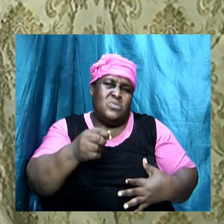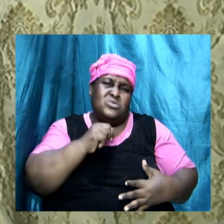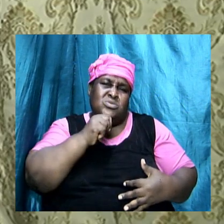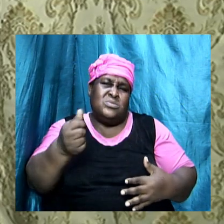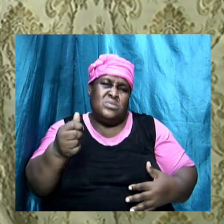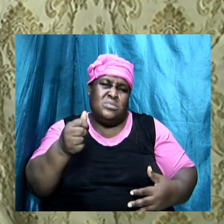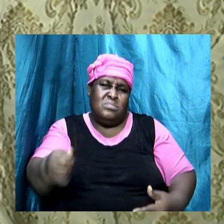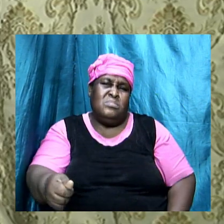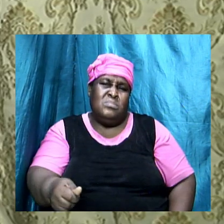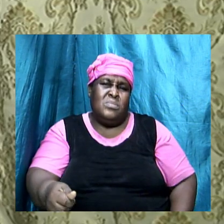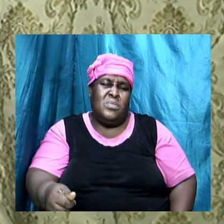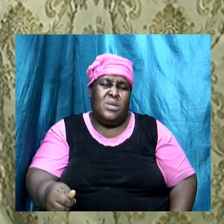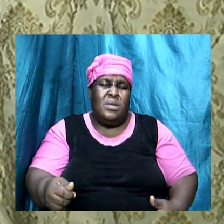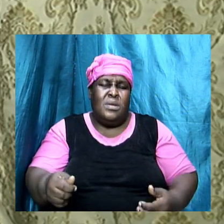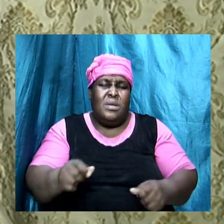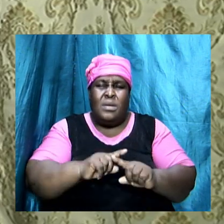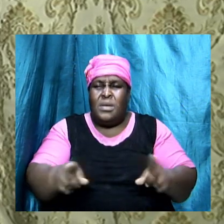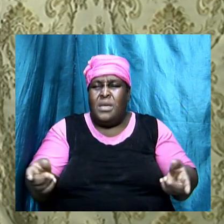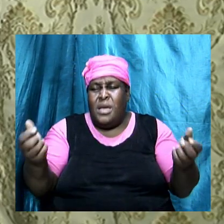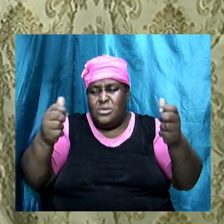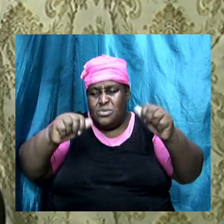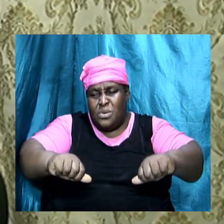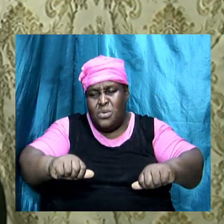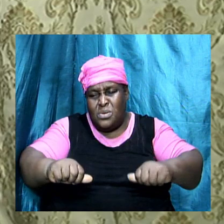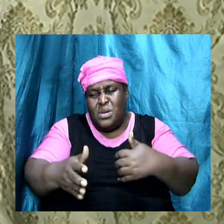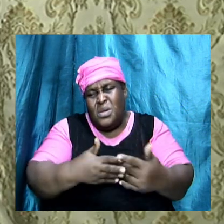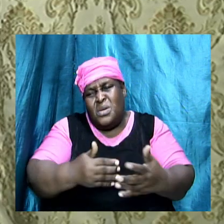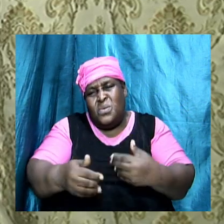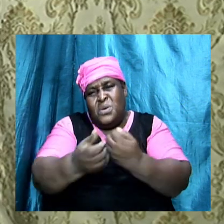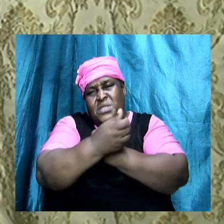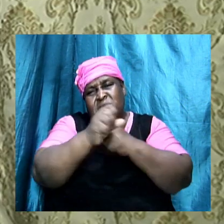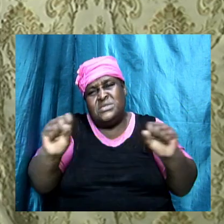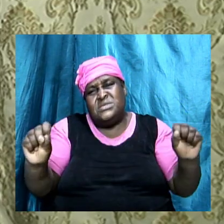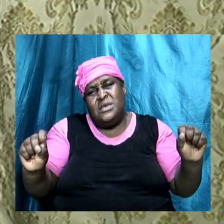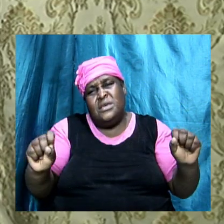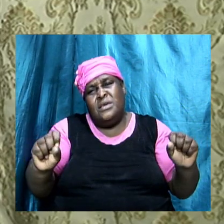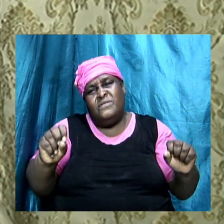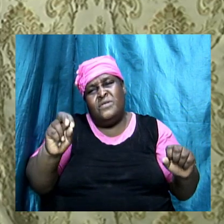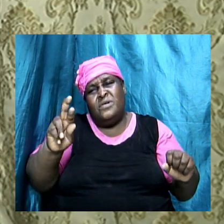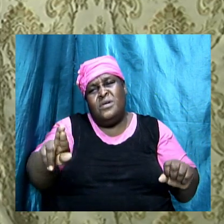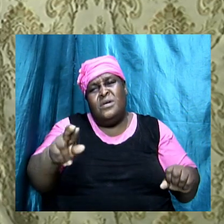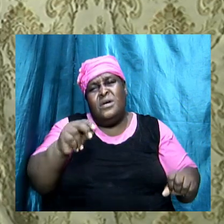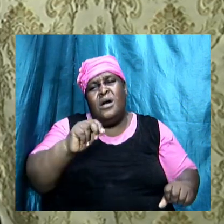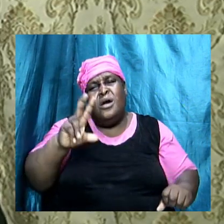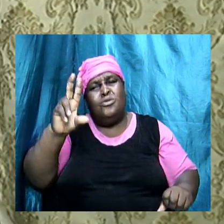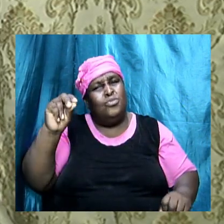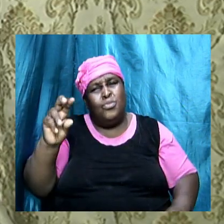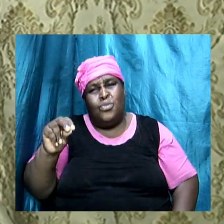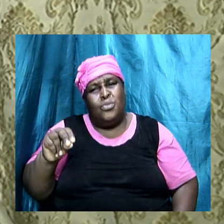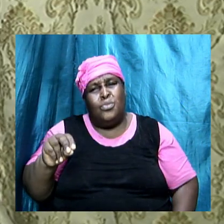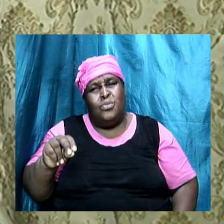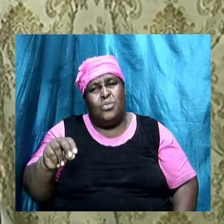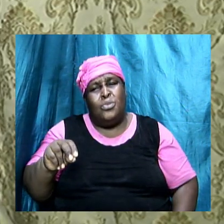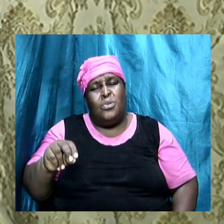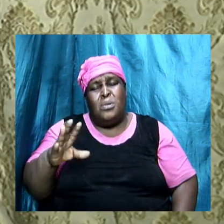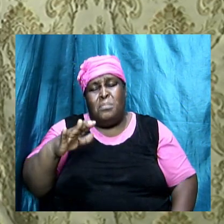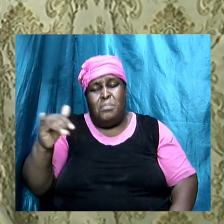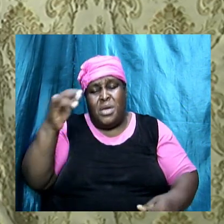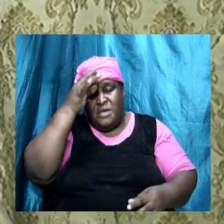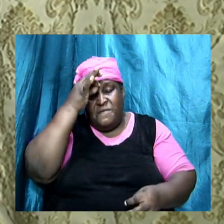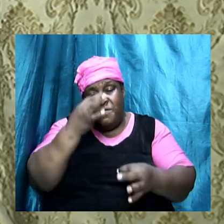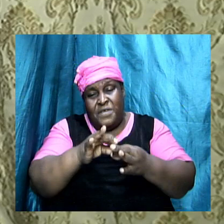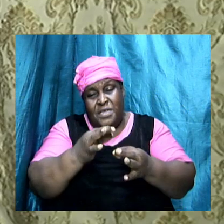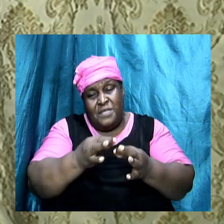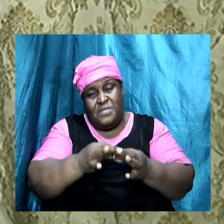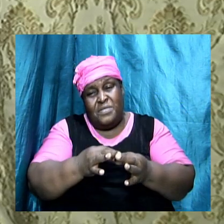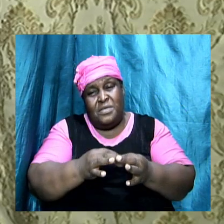doubt whether we are saved, yes or no. It is by faith that we are saved, once you have done, amen, everything that we